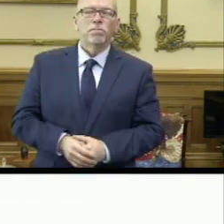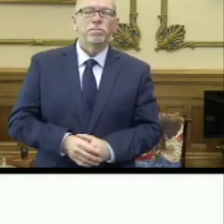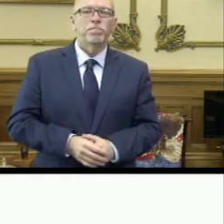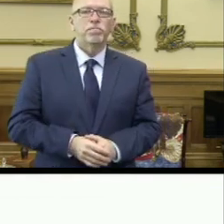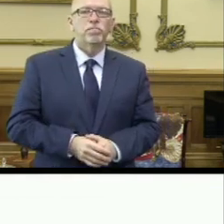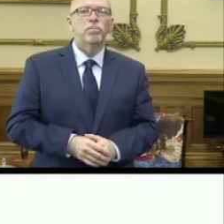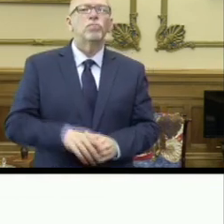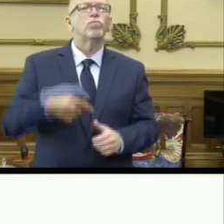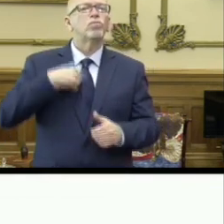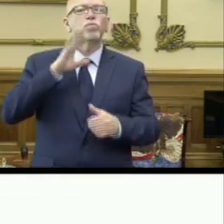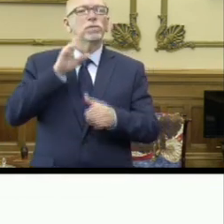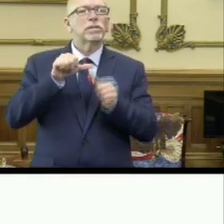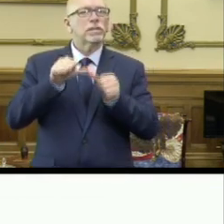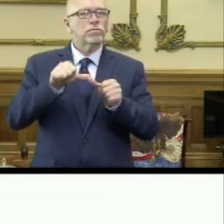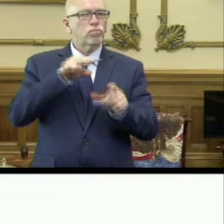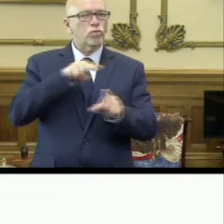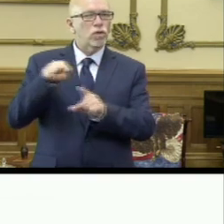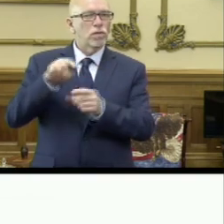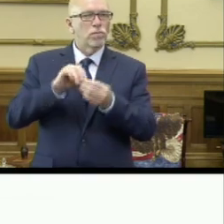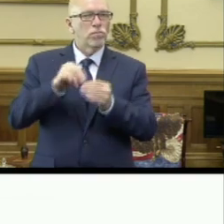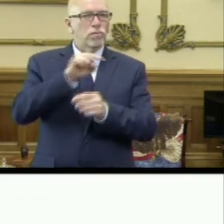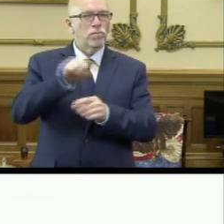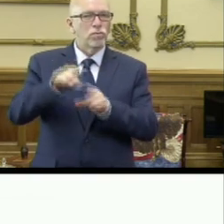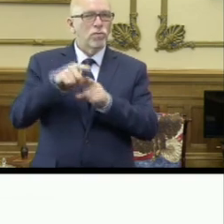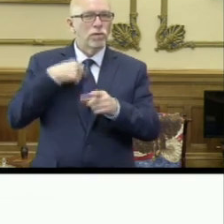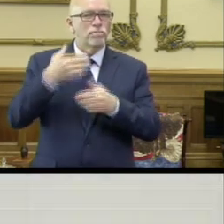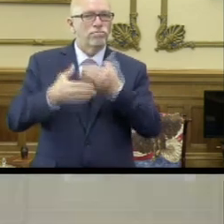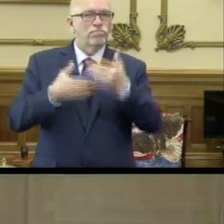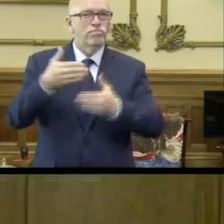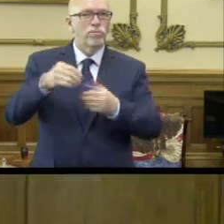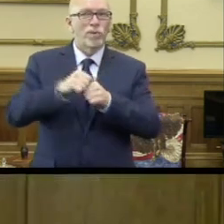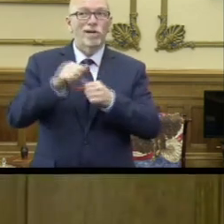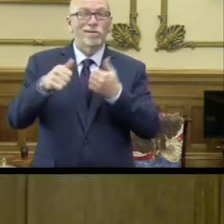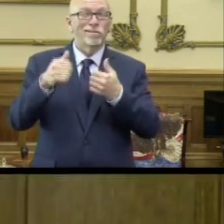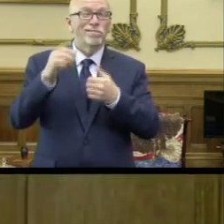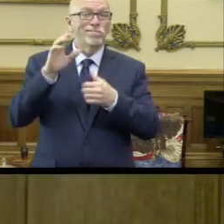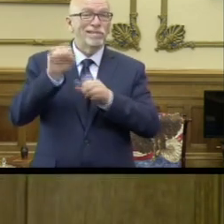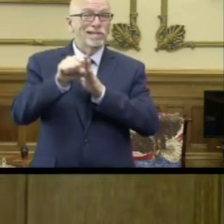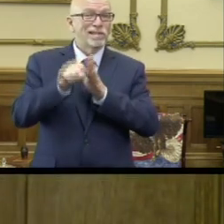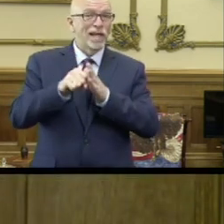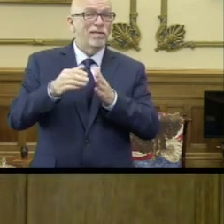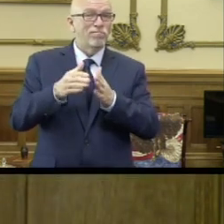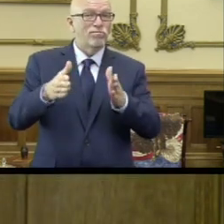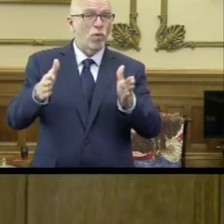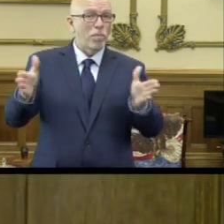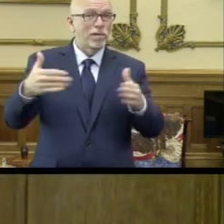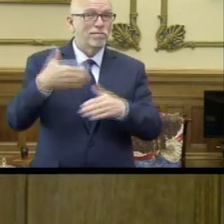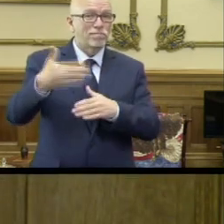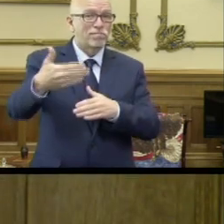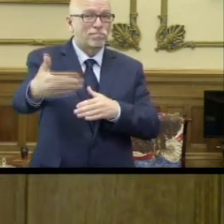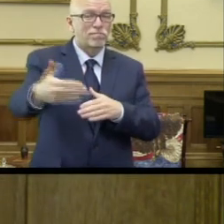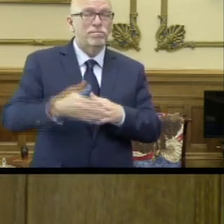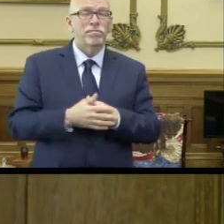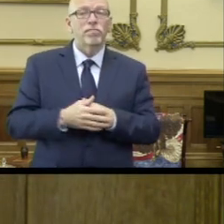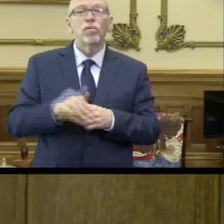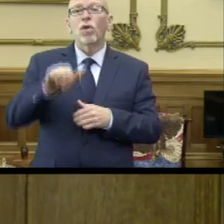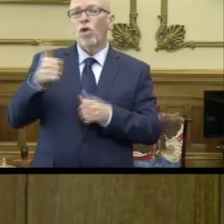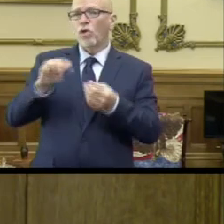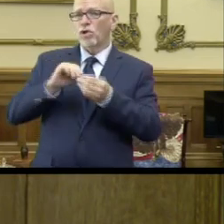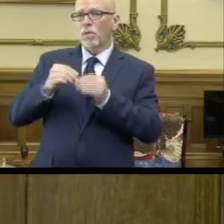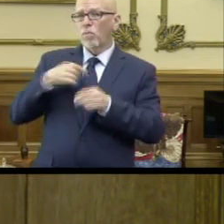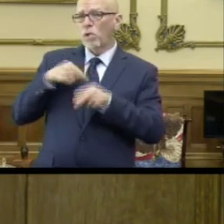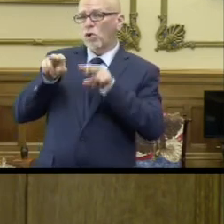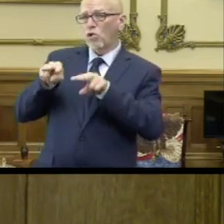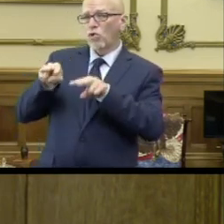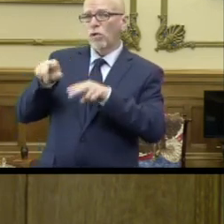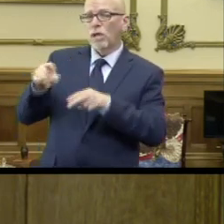We will be keeping an eye on these numbers as we move through the phase reopening that Governor Holcomb has outlined. Another number we are watching is